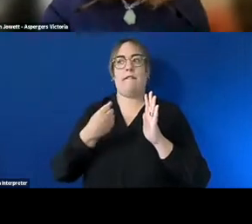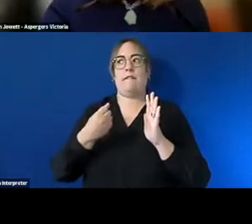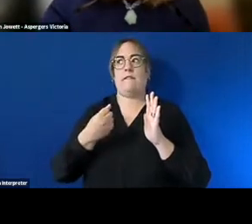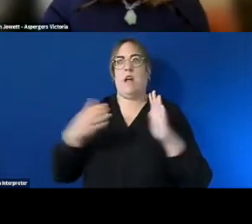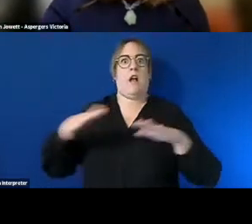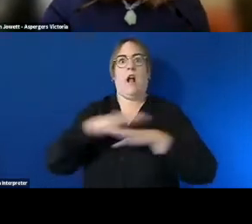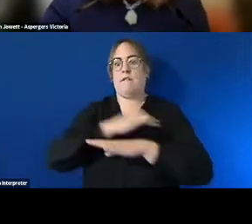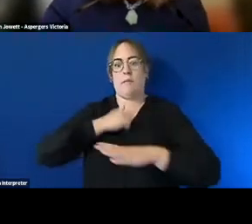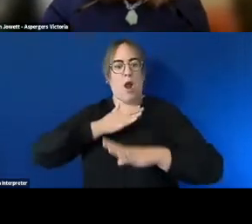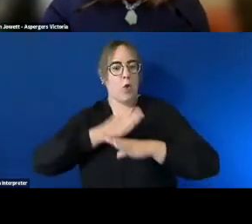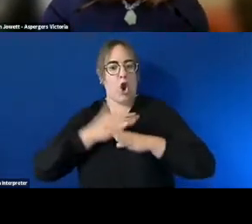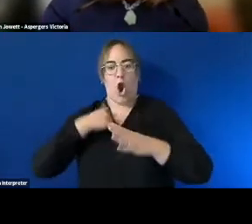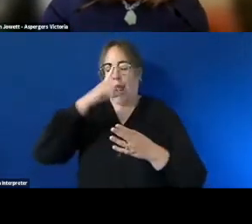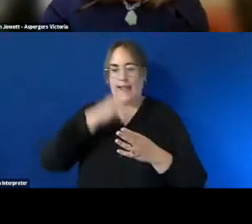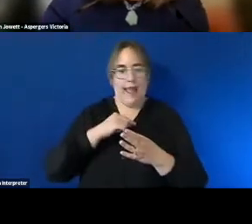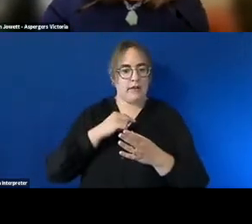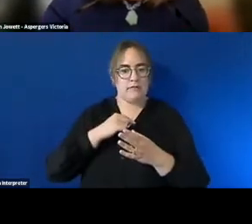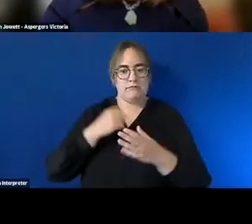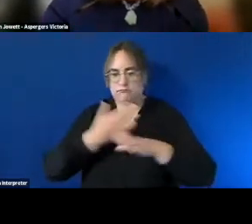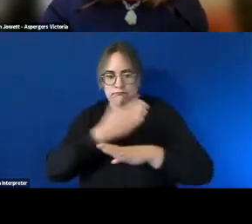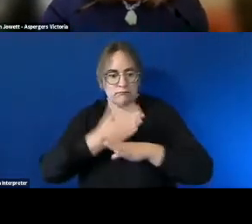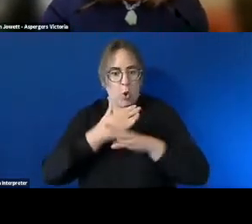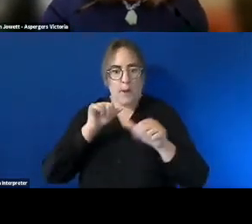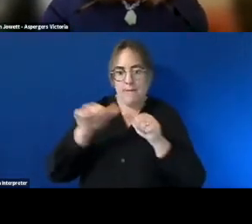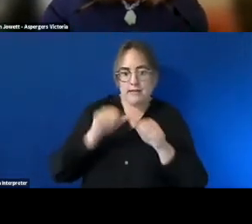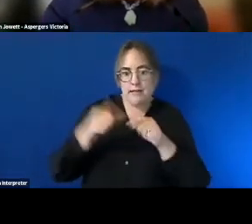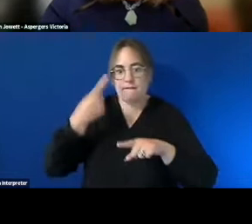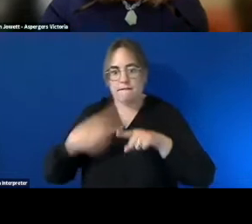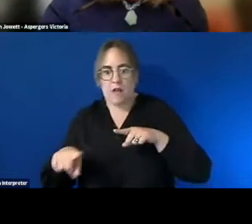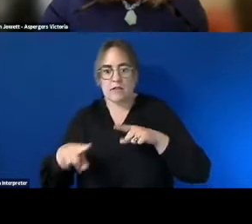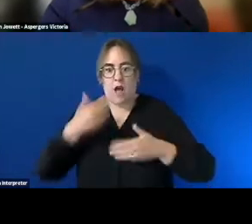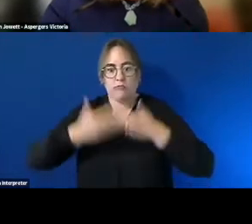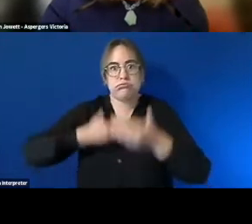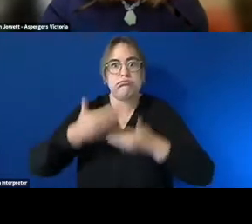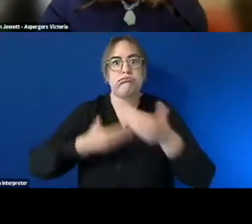terms of like benefits to productivity and health mental health and and the like